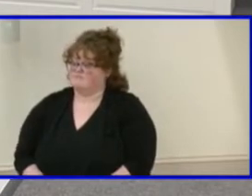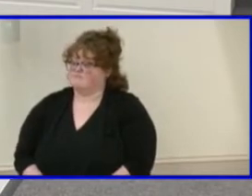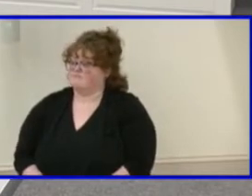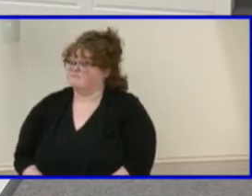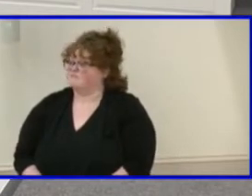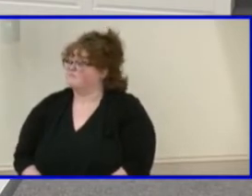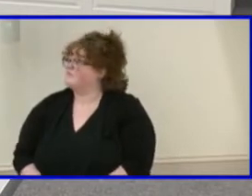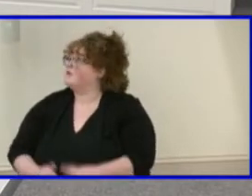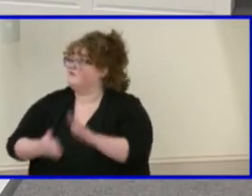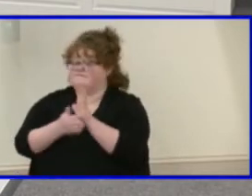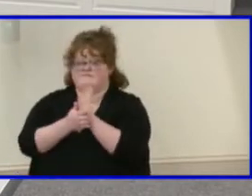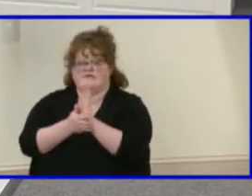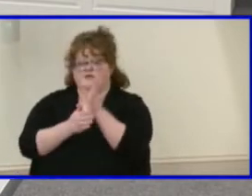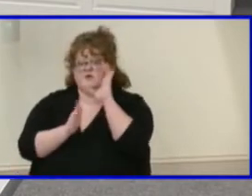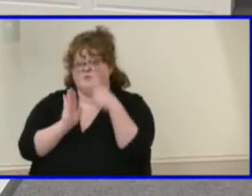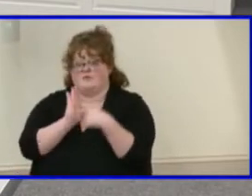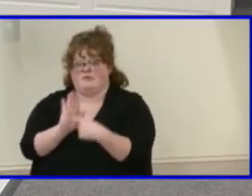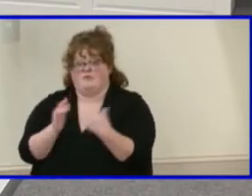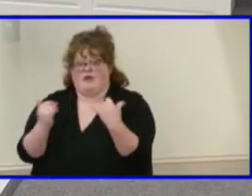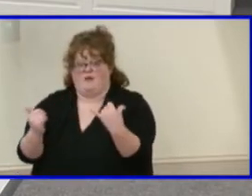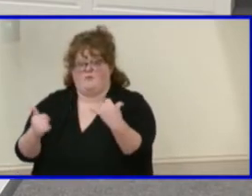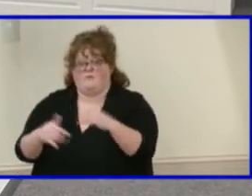video will begin. Yes, here we go.